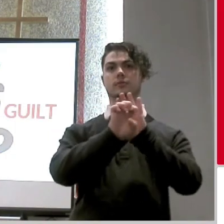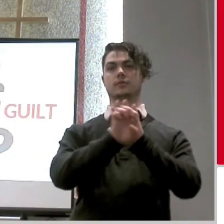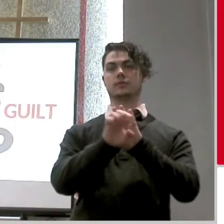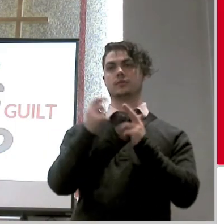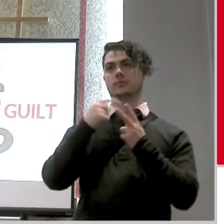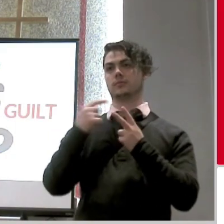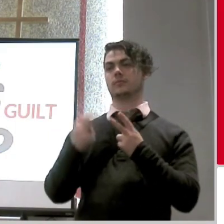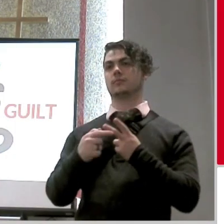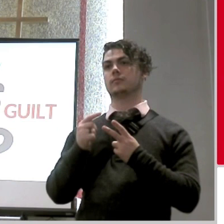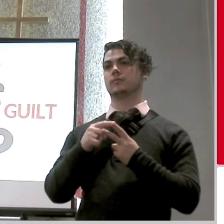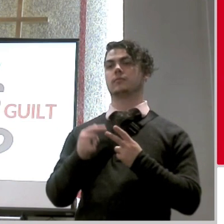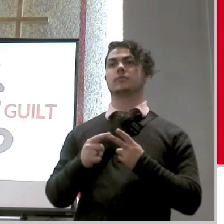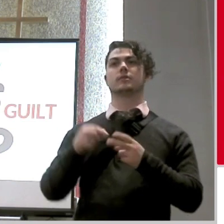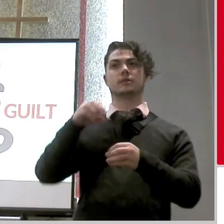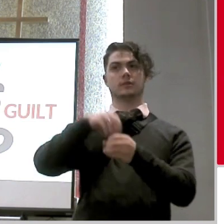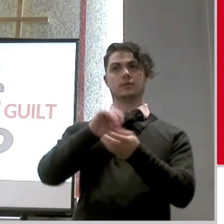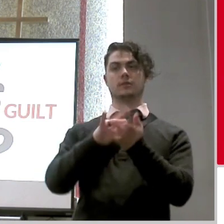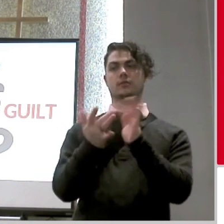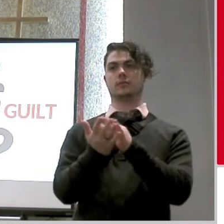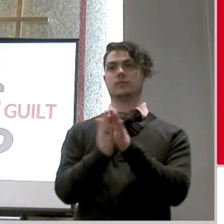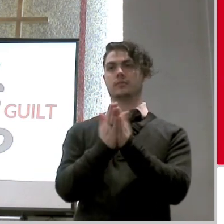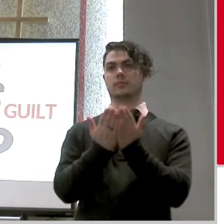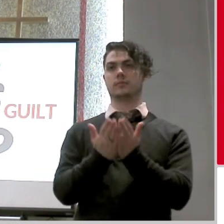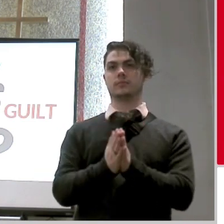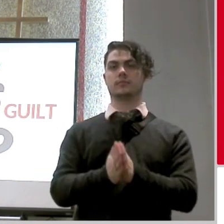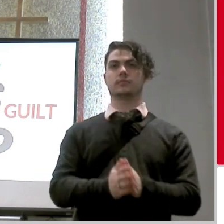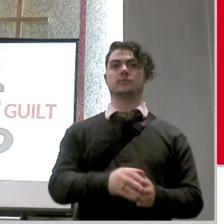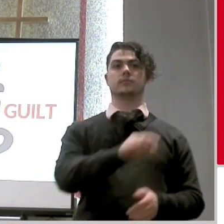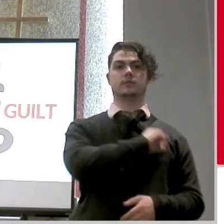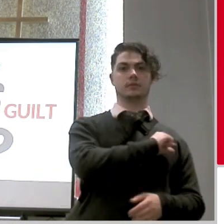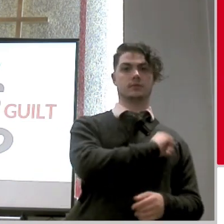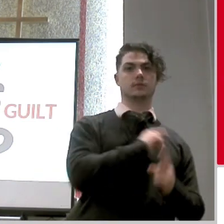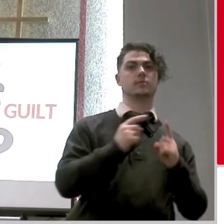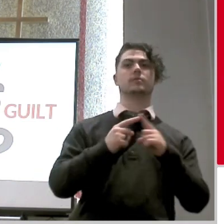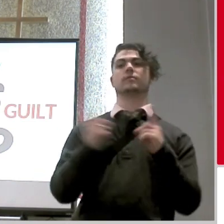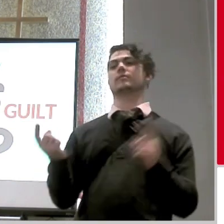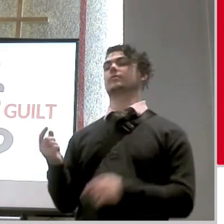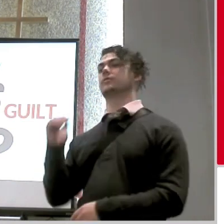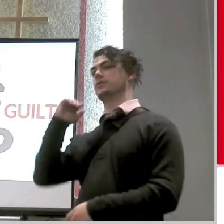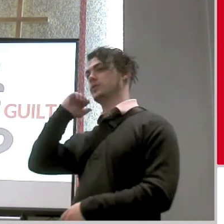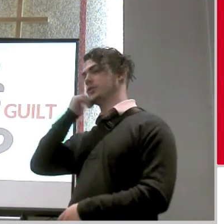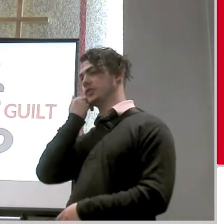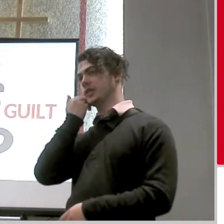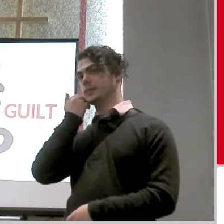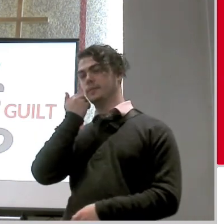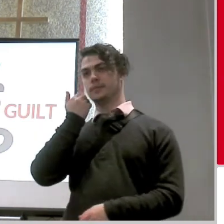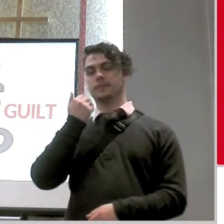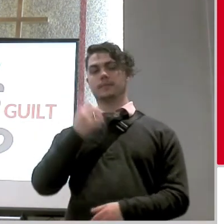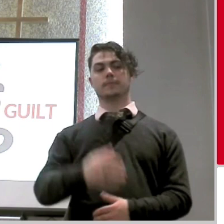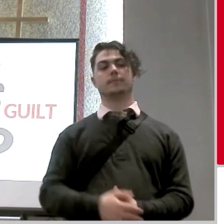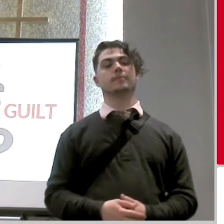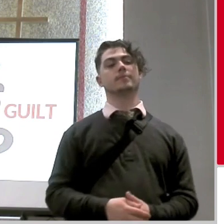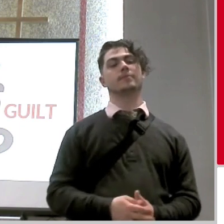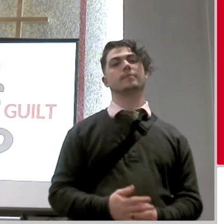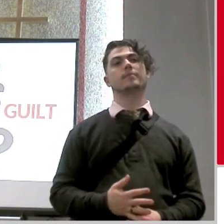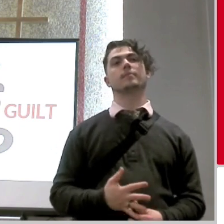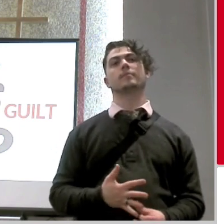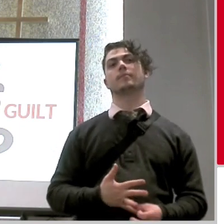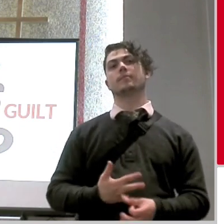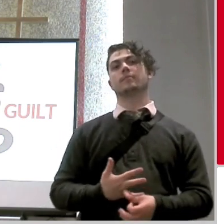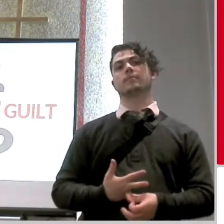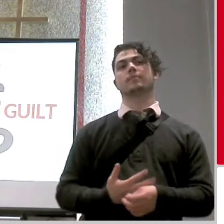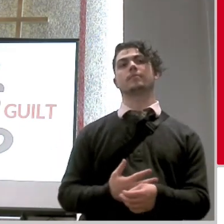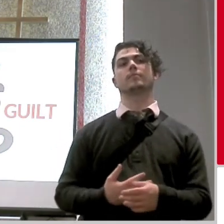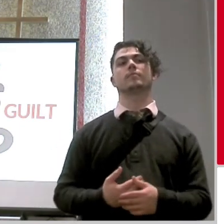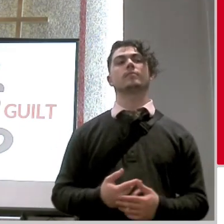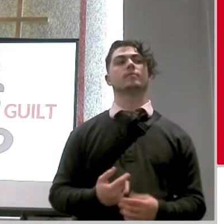examples in the bible and we're going to see shame versus guilt what it looks like in real time from a biblical